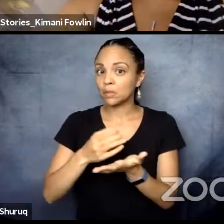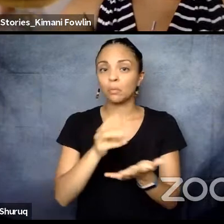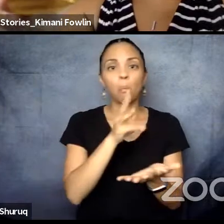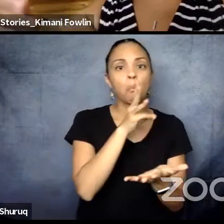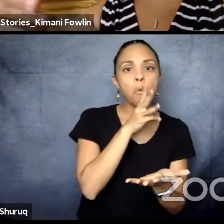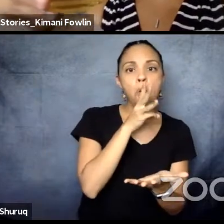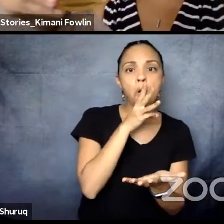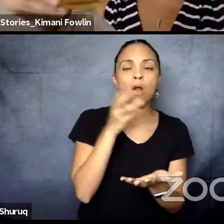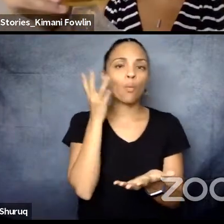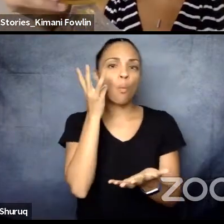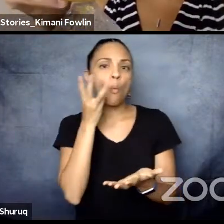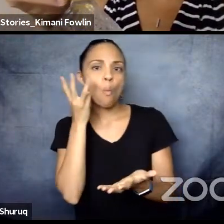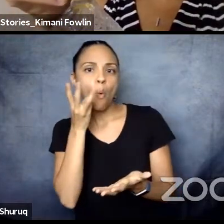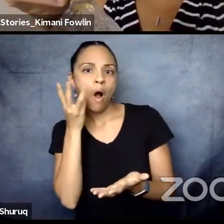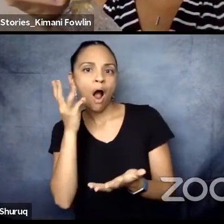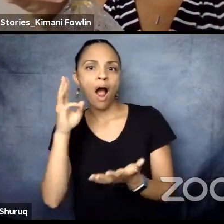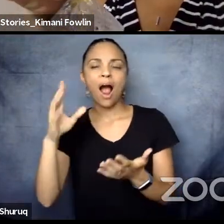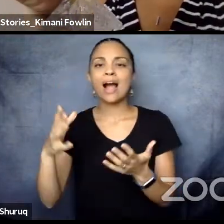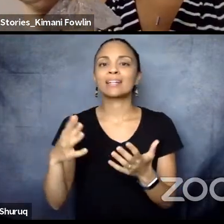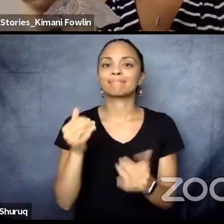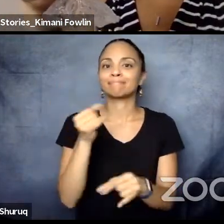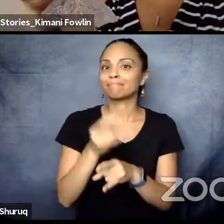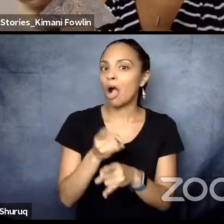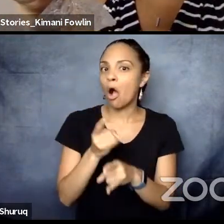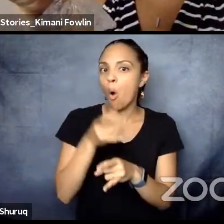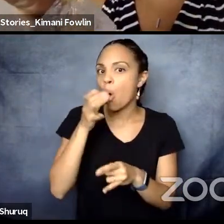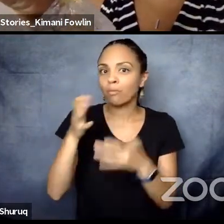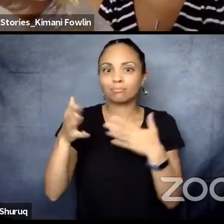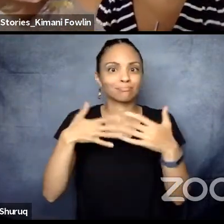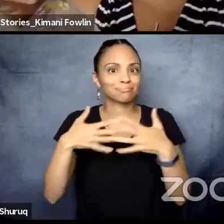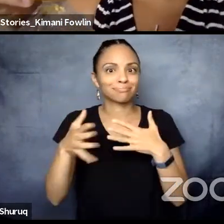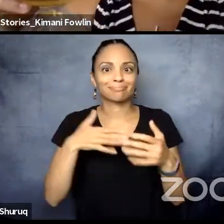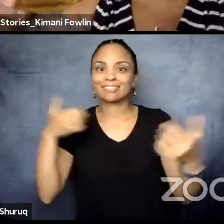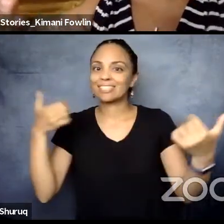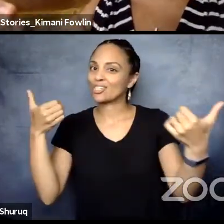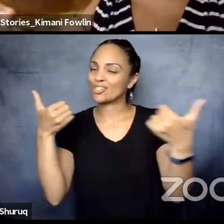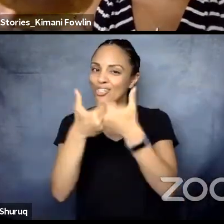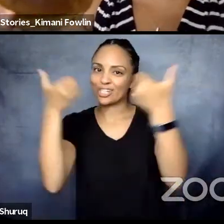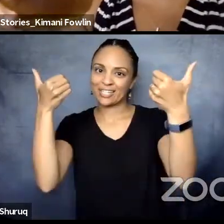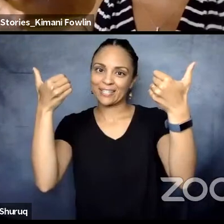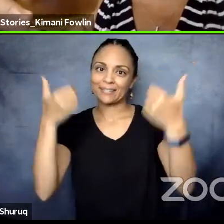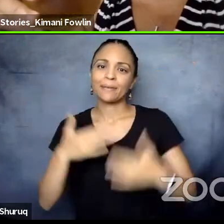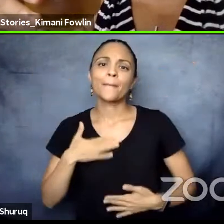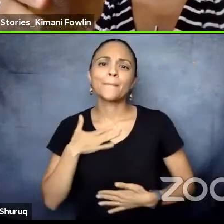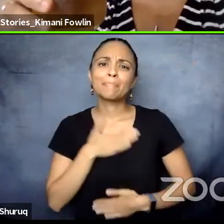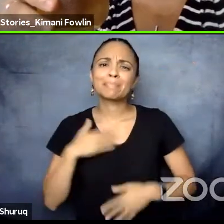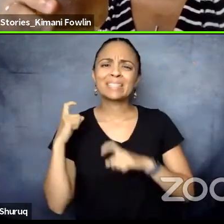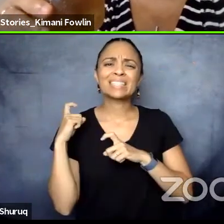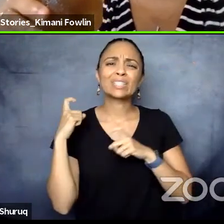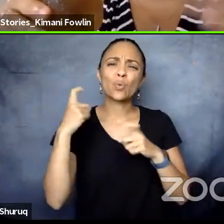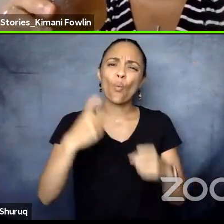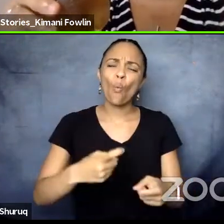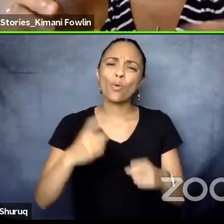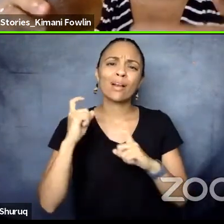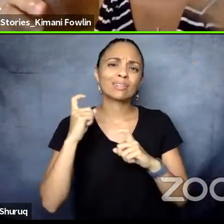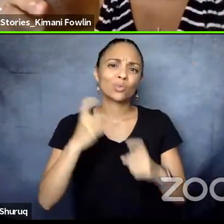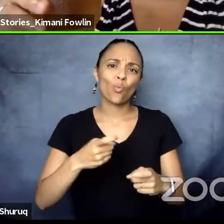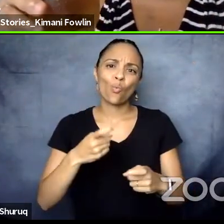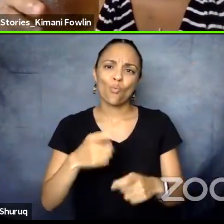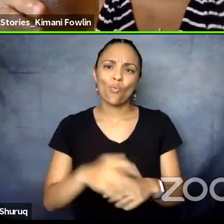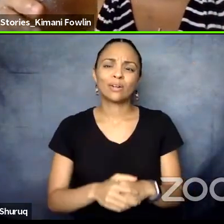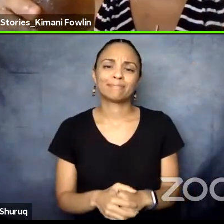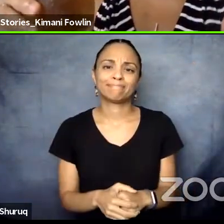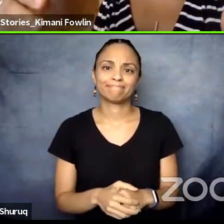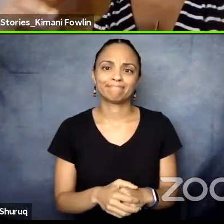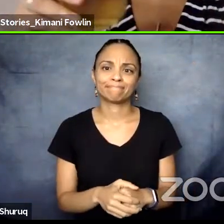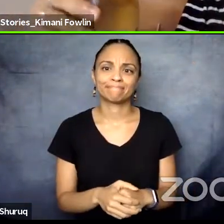and cheers to Black Dance Stories. Cheers. Please donate, everyone. Please donate to us that are